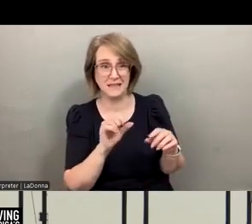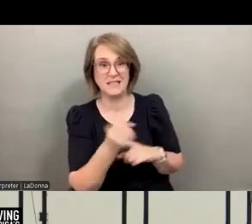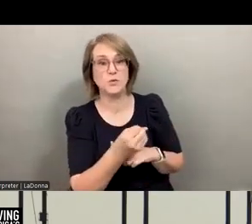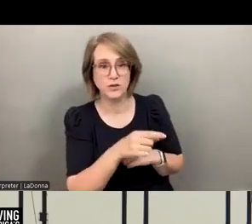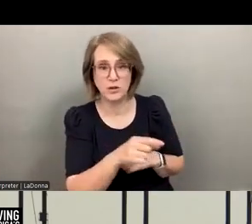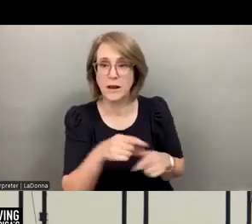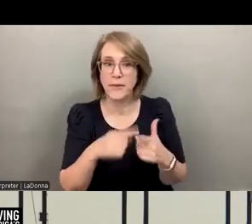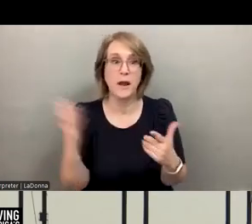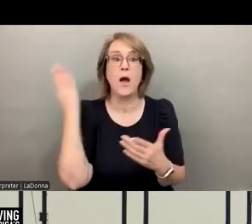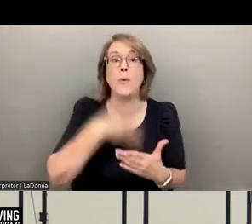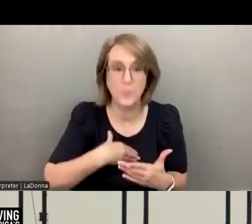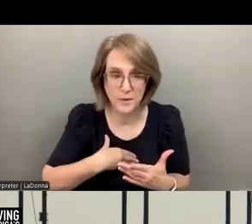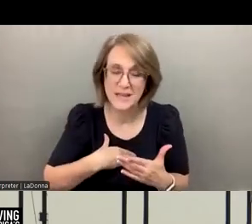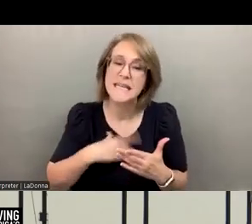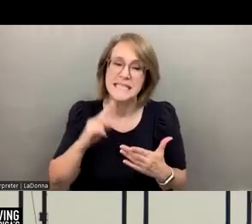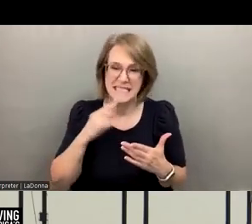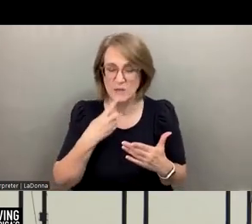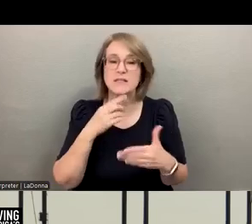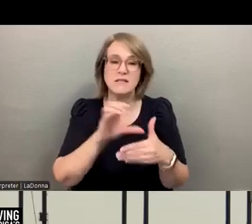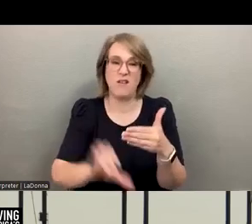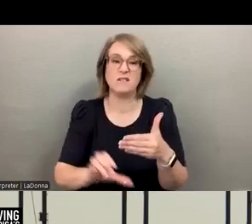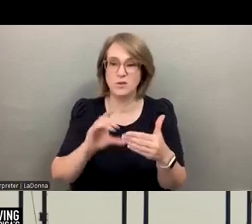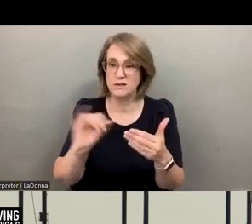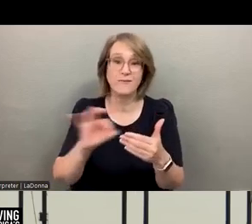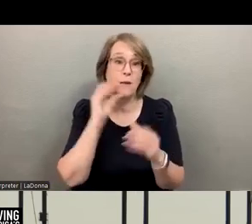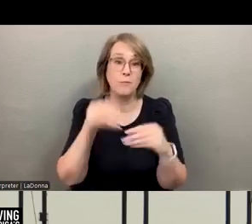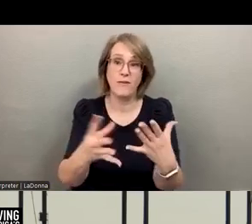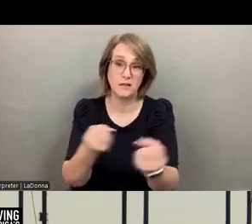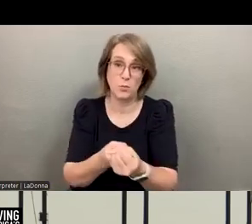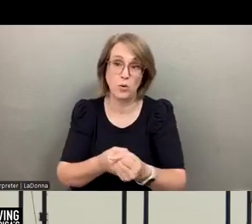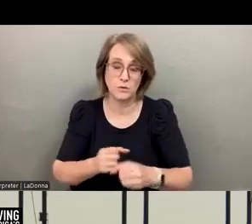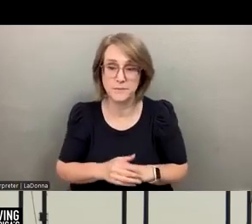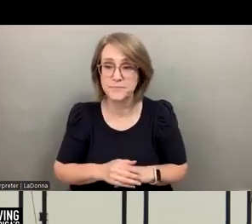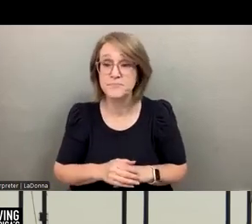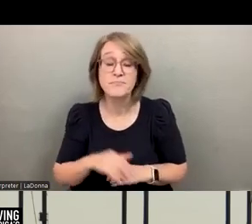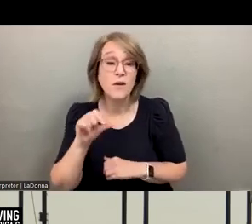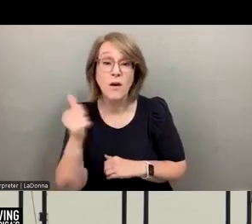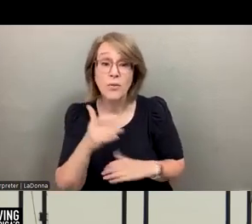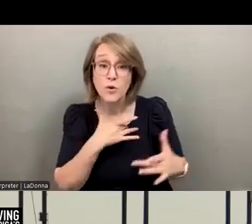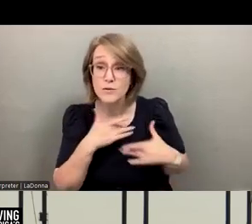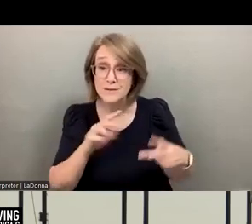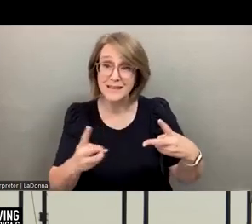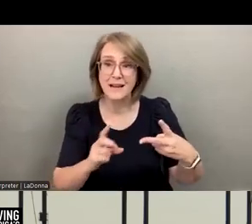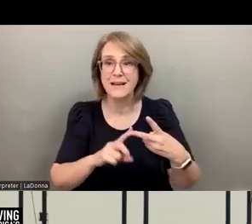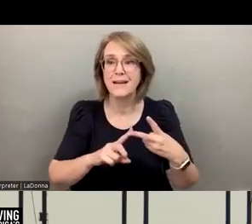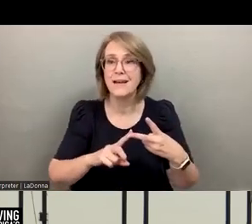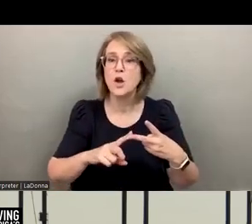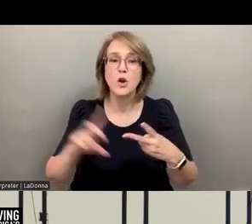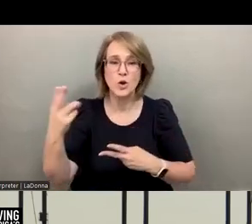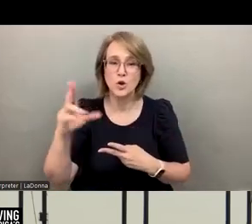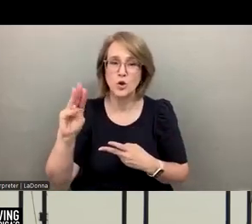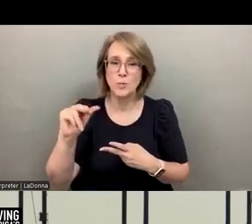implications for the fairness and effectiveness of the support. And another concern is the dehumanization of care.